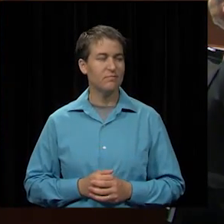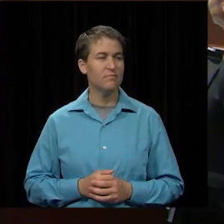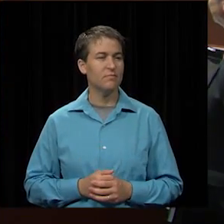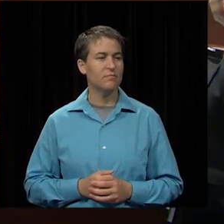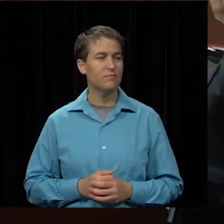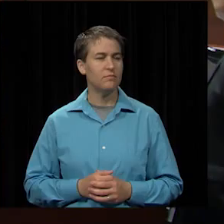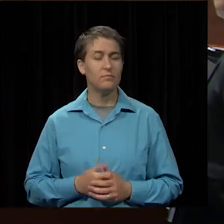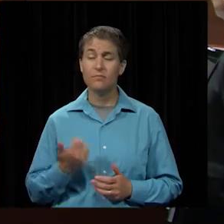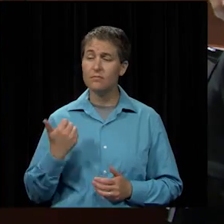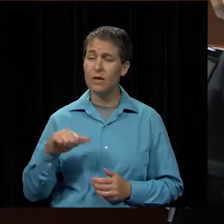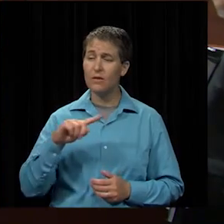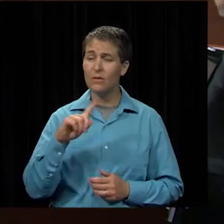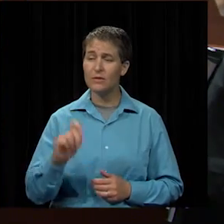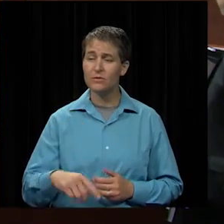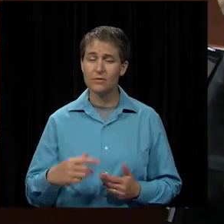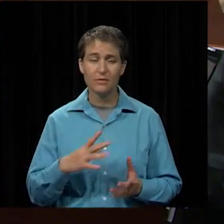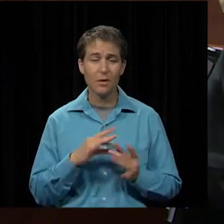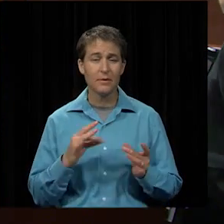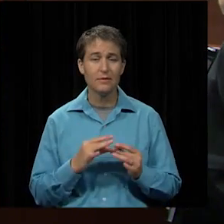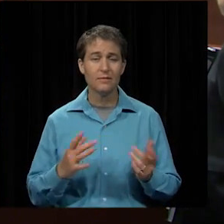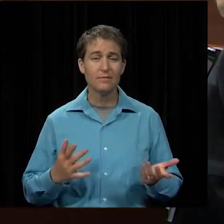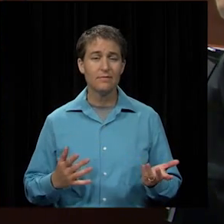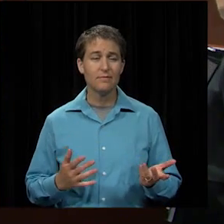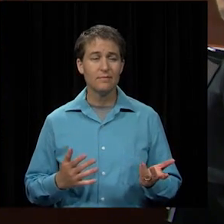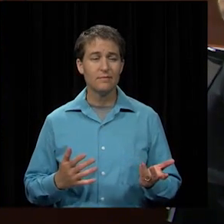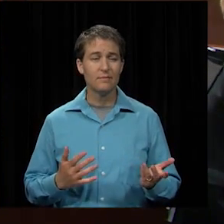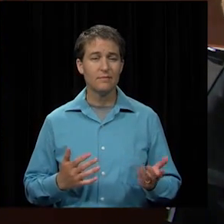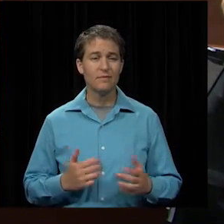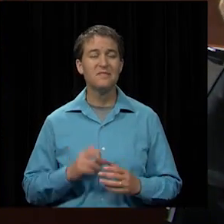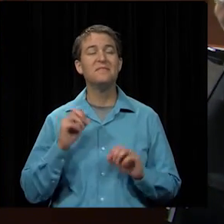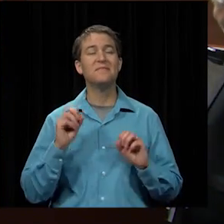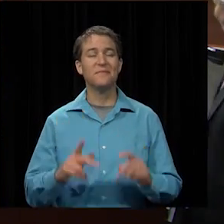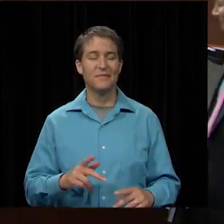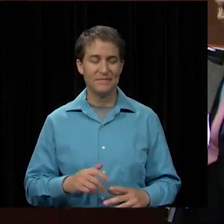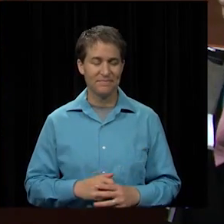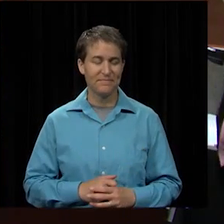Any questions? Comments? Okay.